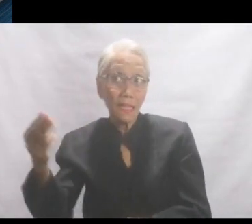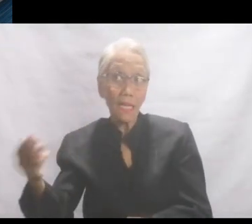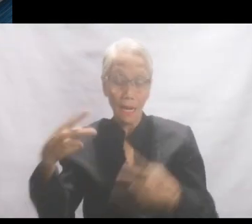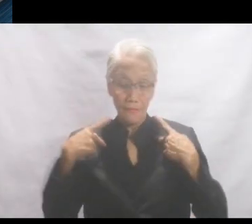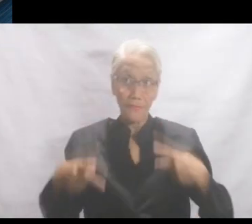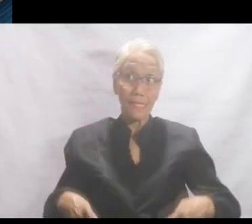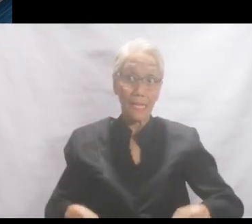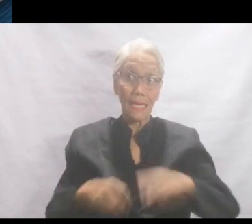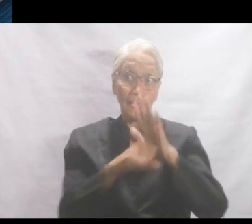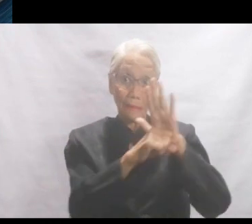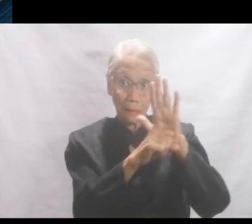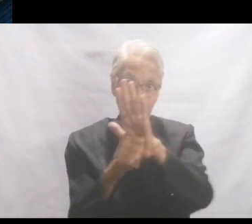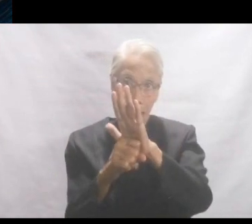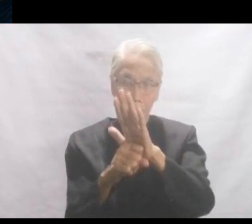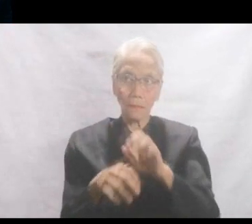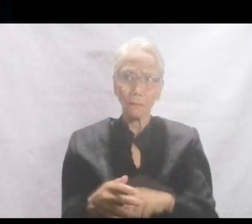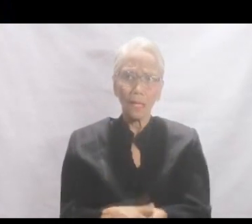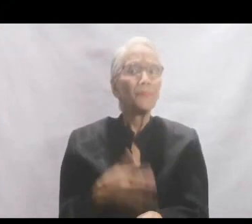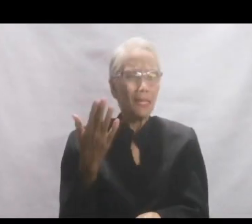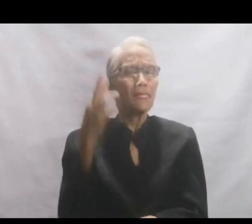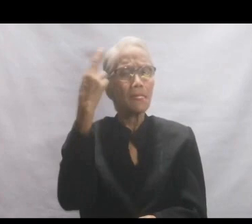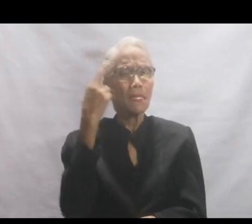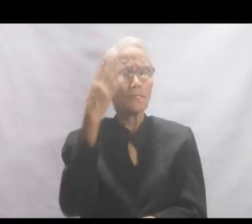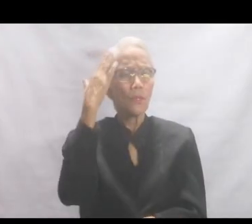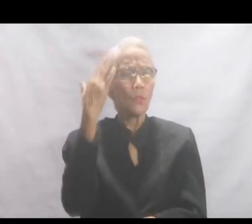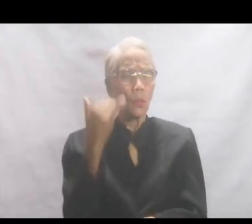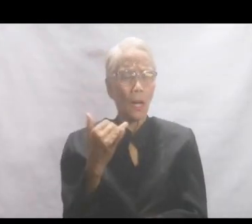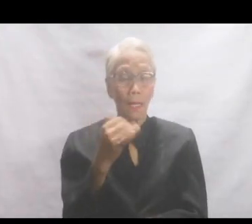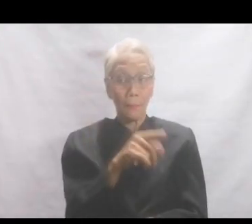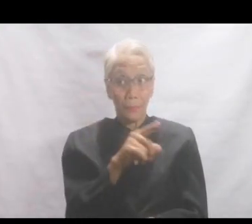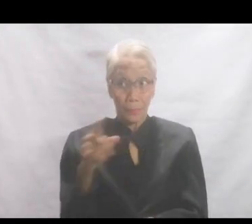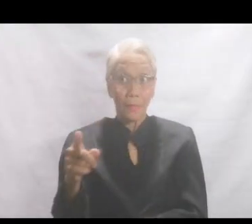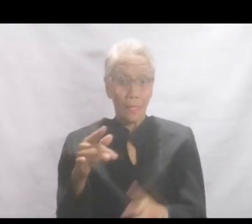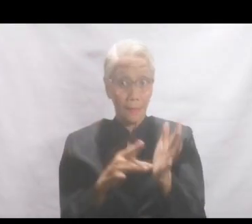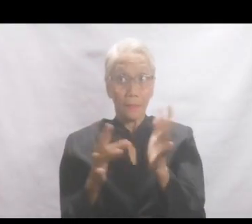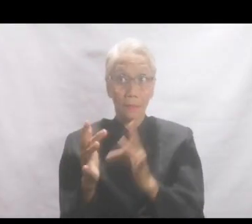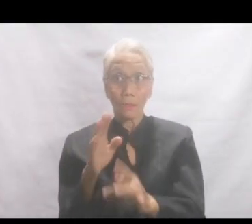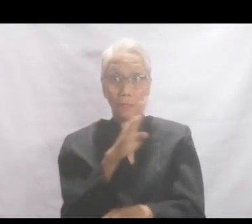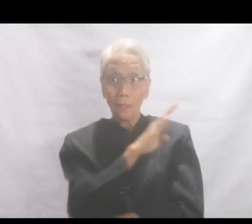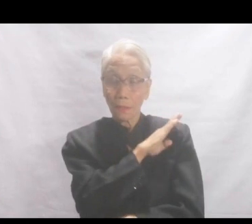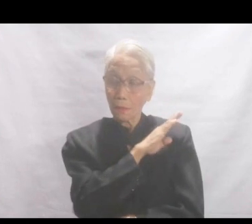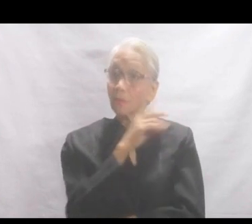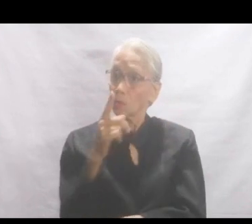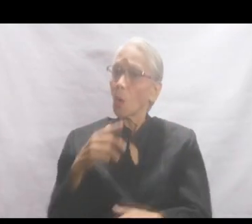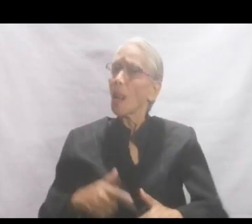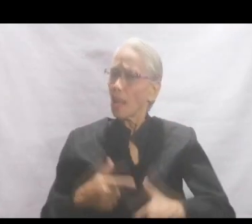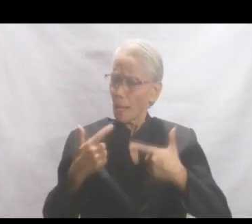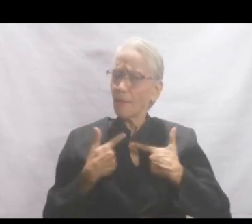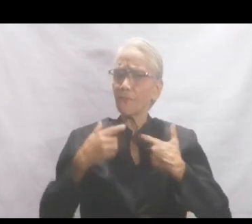physical signs. That is why Jesus dares us to live in